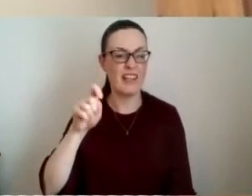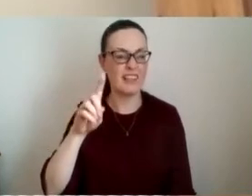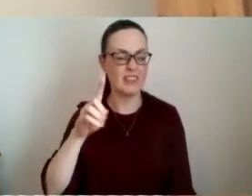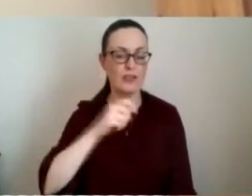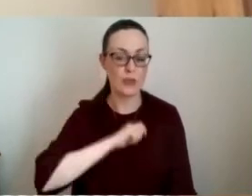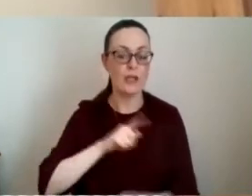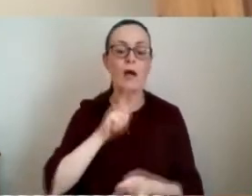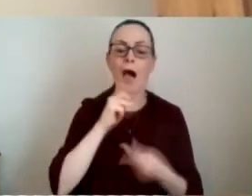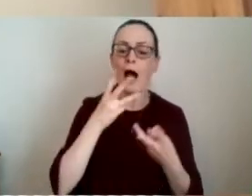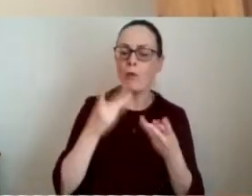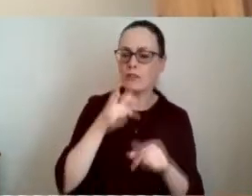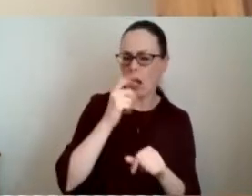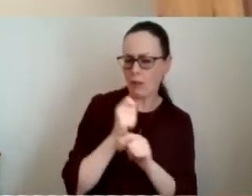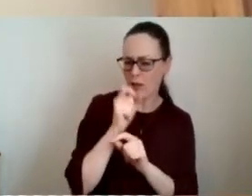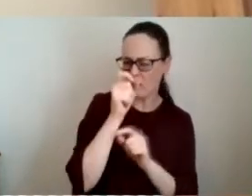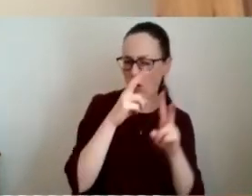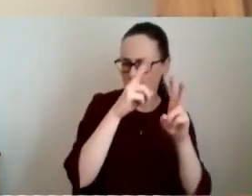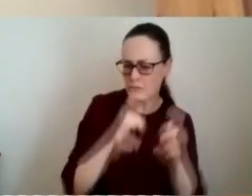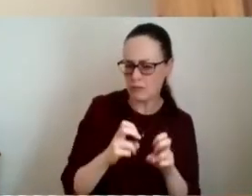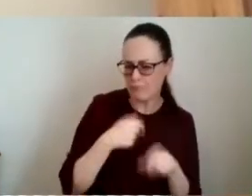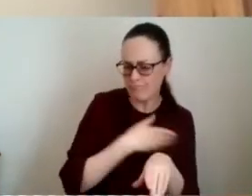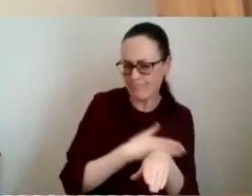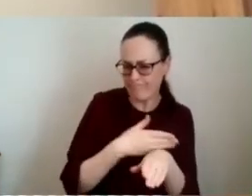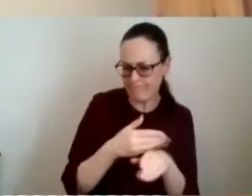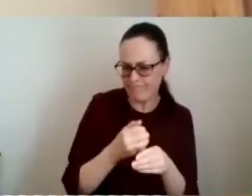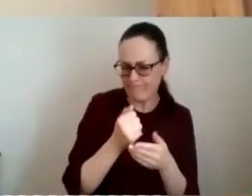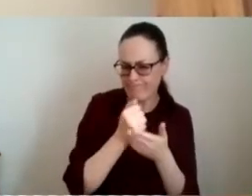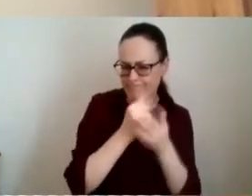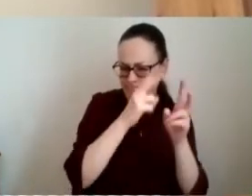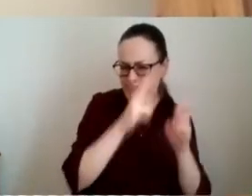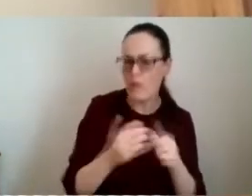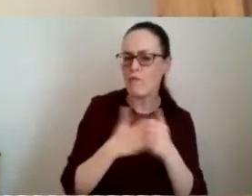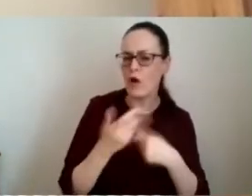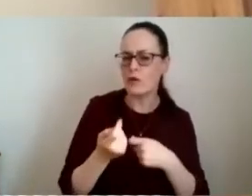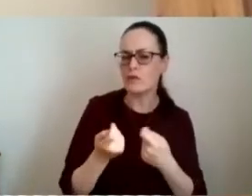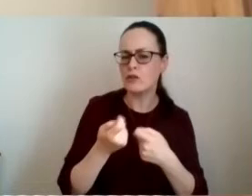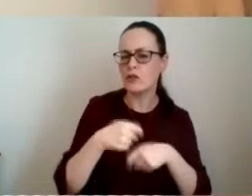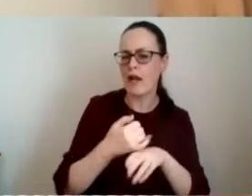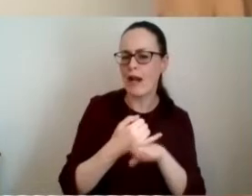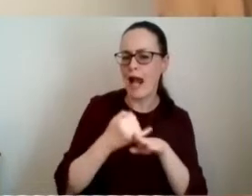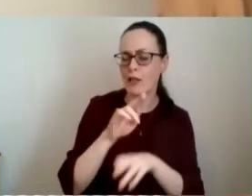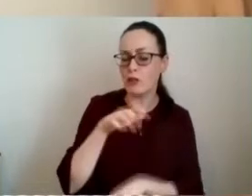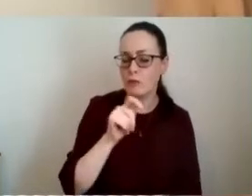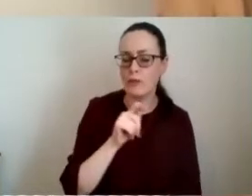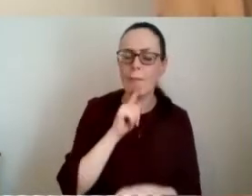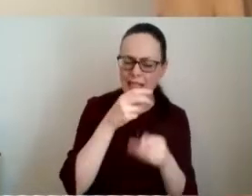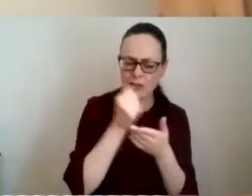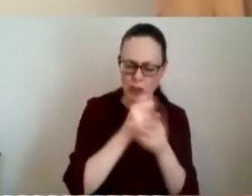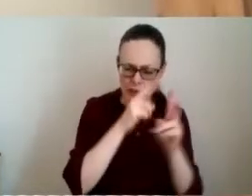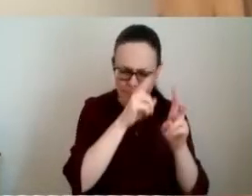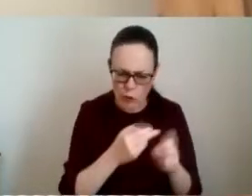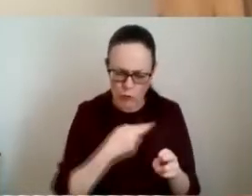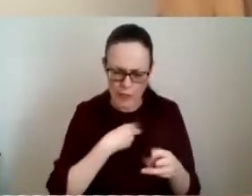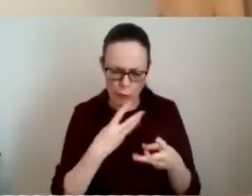scale scoping study that i've undertaken for the shared island unit the scoping study was really trying to get some